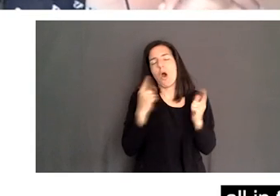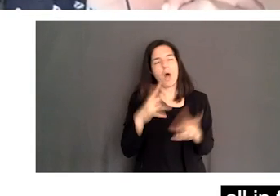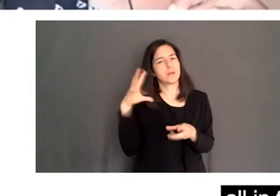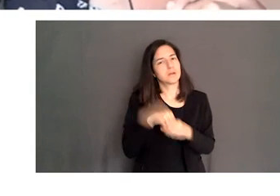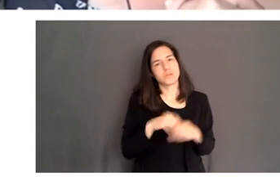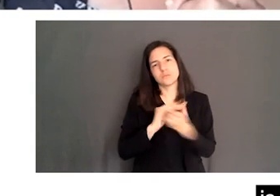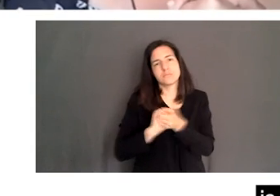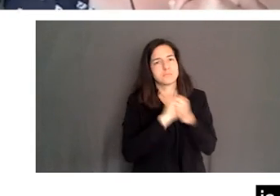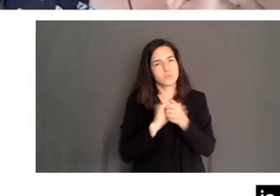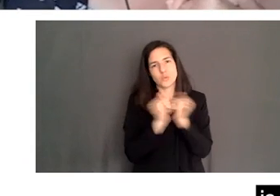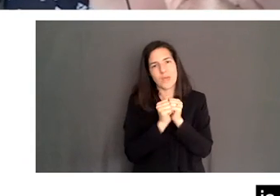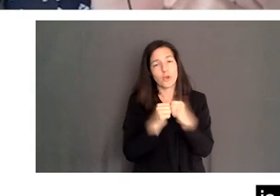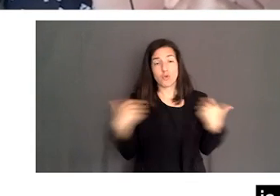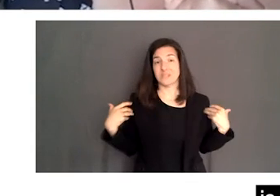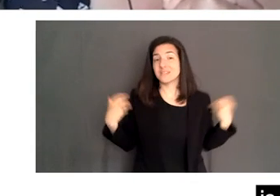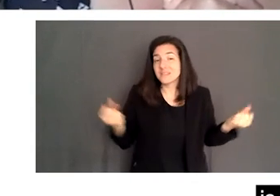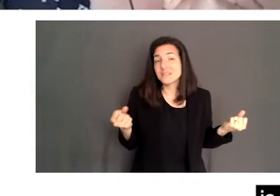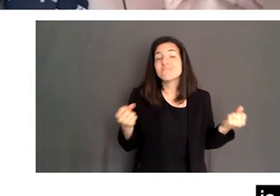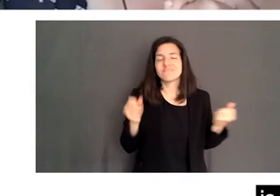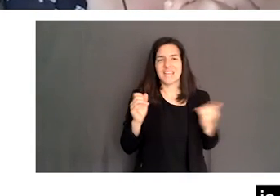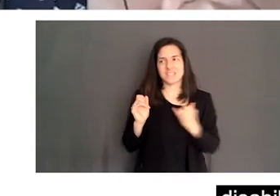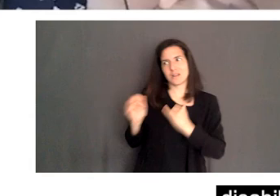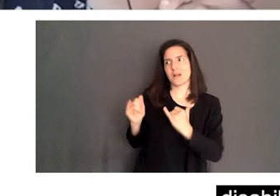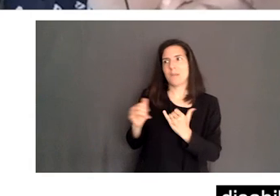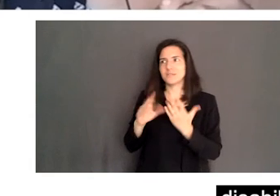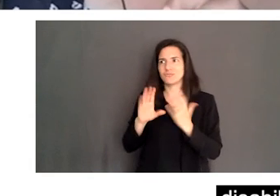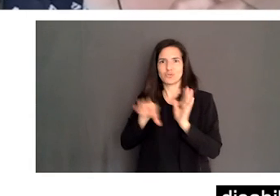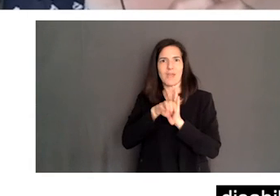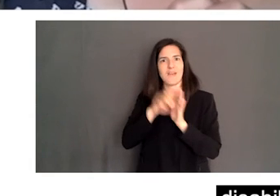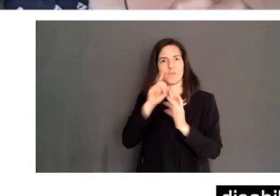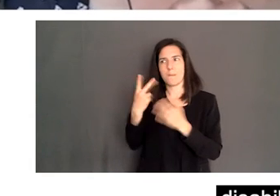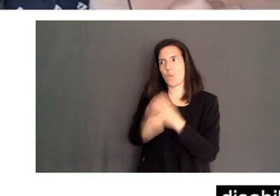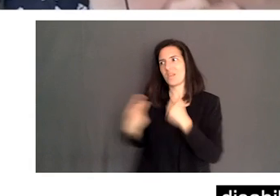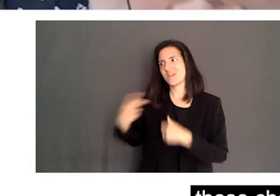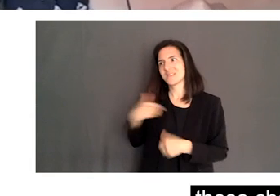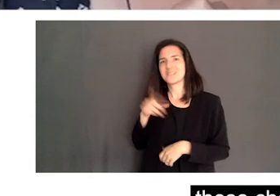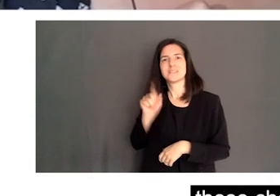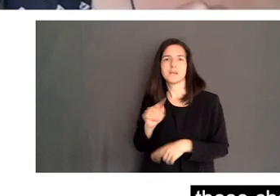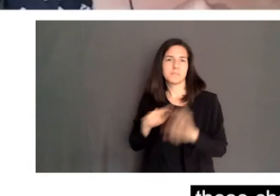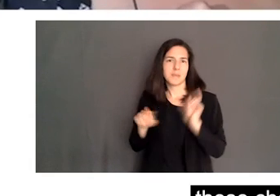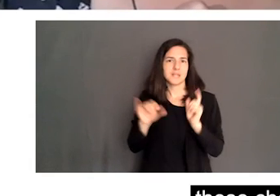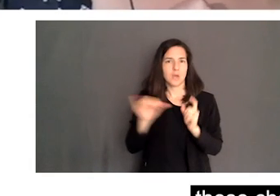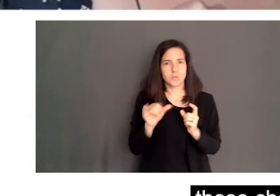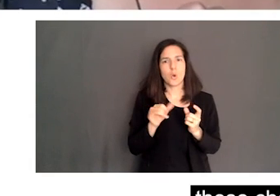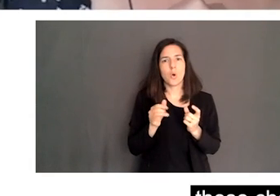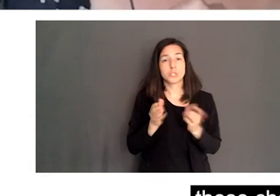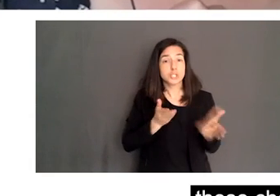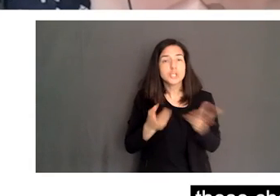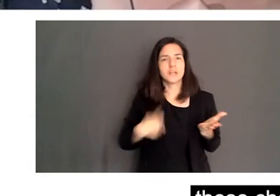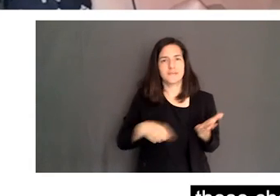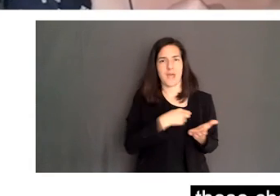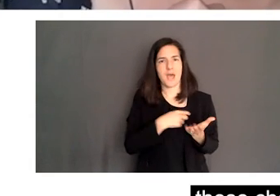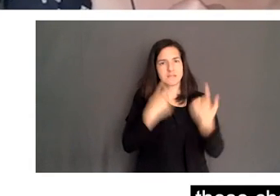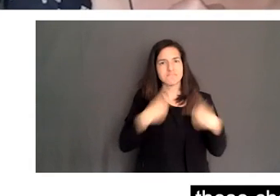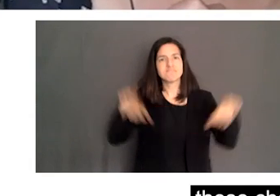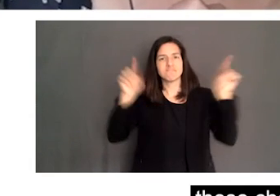is, is a common trait of, of those of us with disabilities, and it's going to serve us well in these challenging times. And